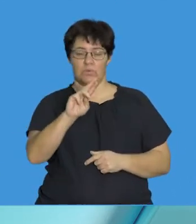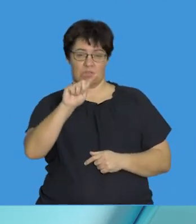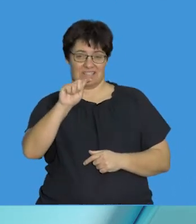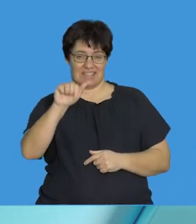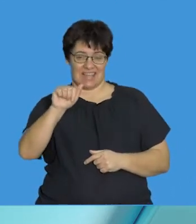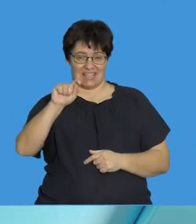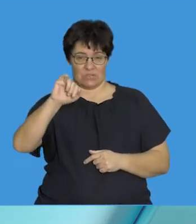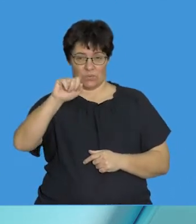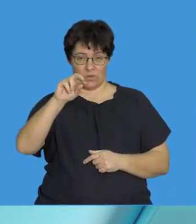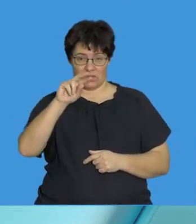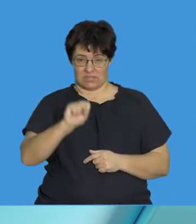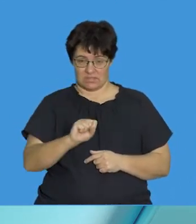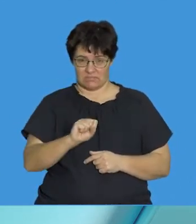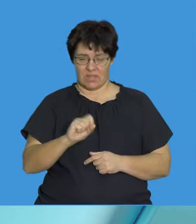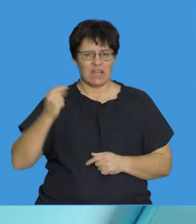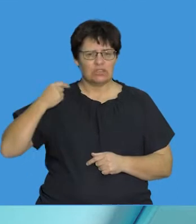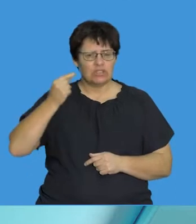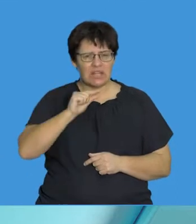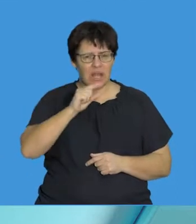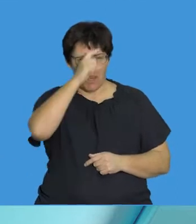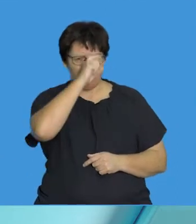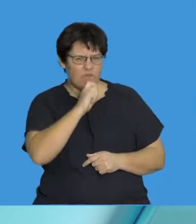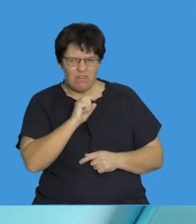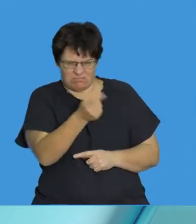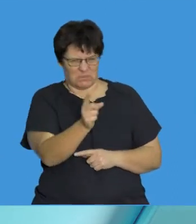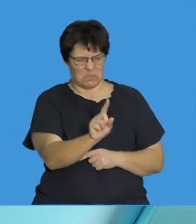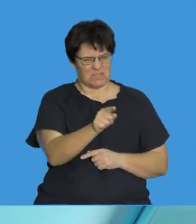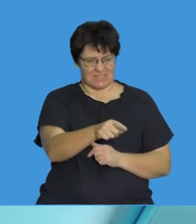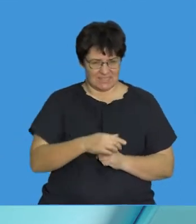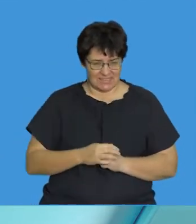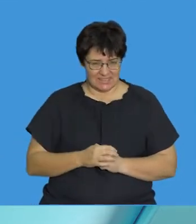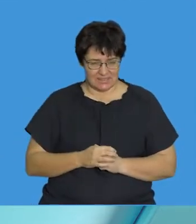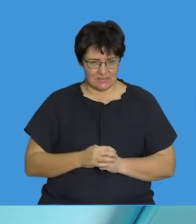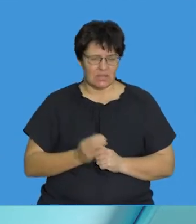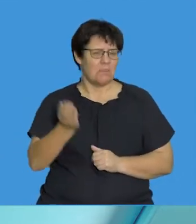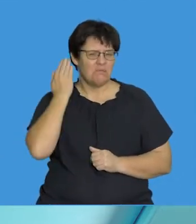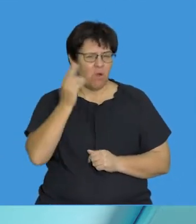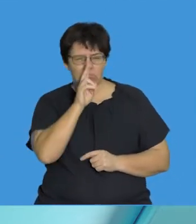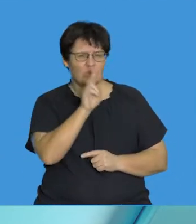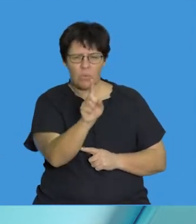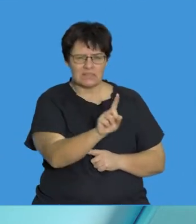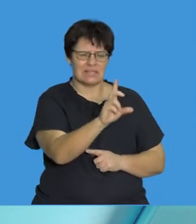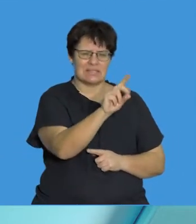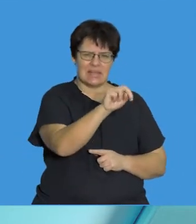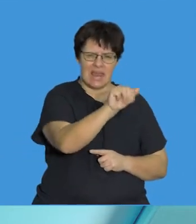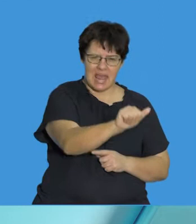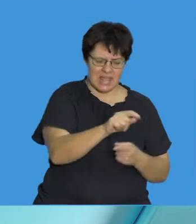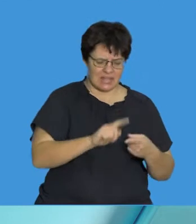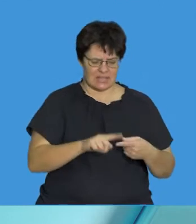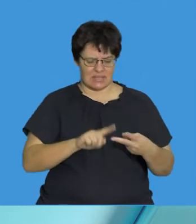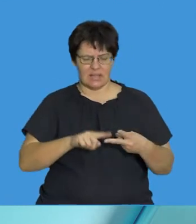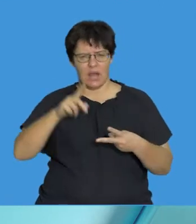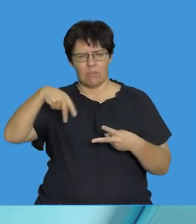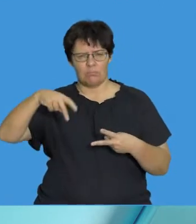understand what genetic profiling is. If we recollect, in the previous lessons we've looked at DNA, we've looked at protein synthesis.